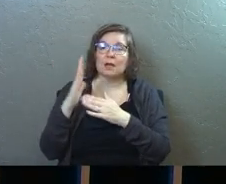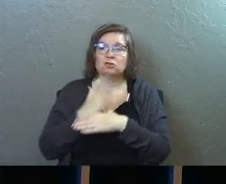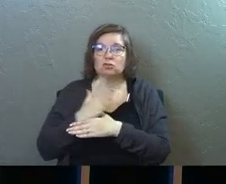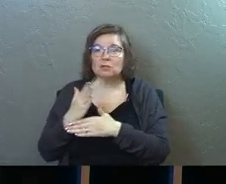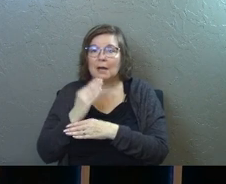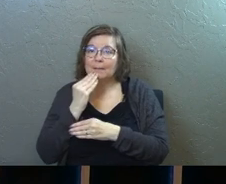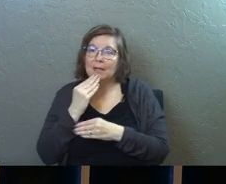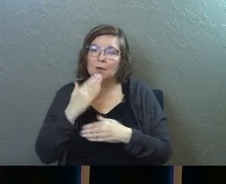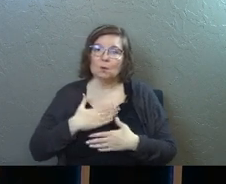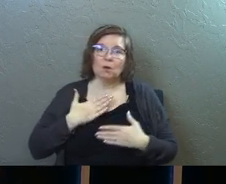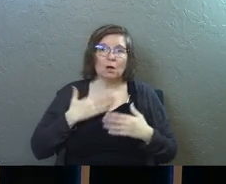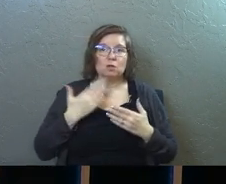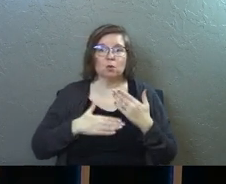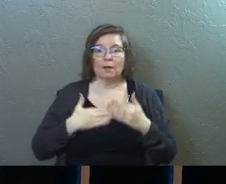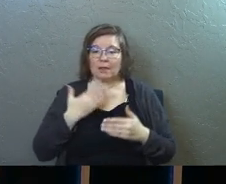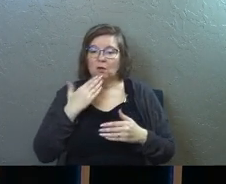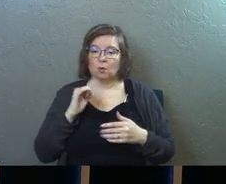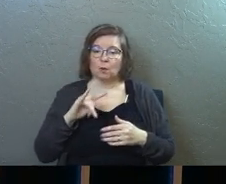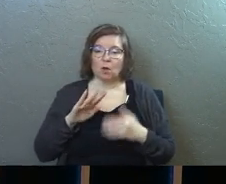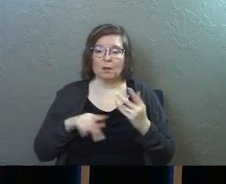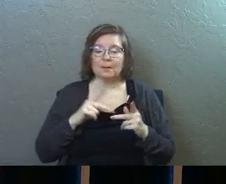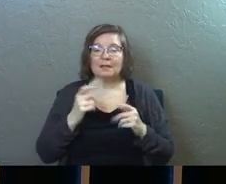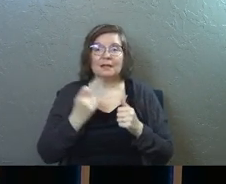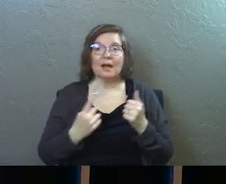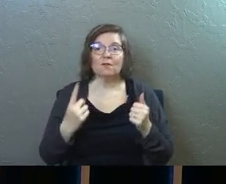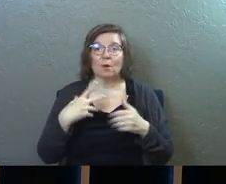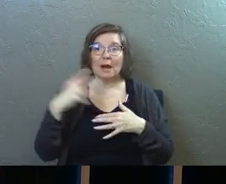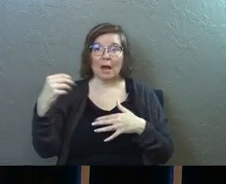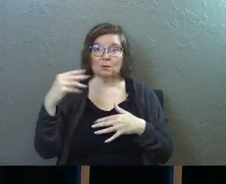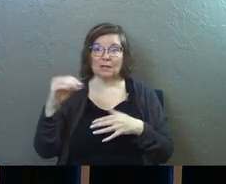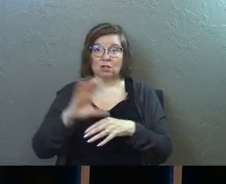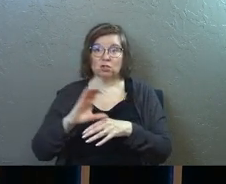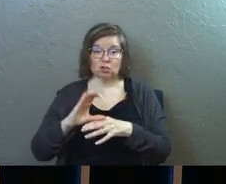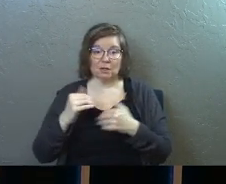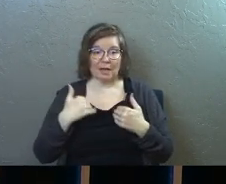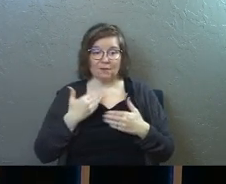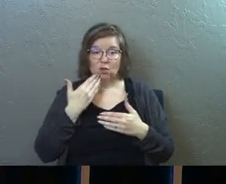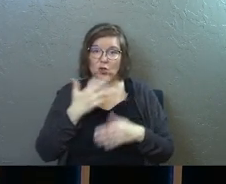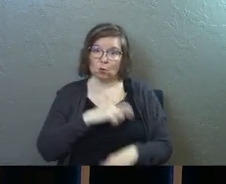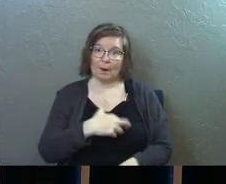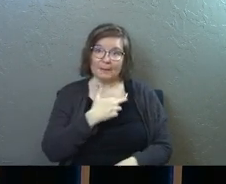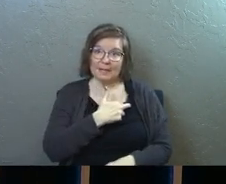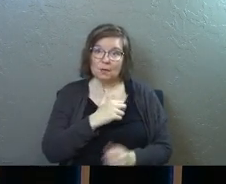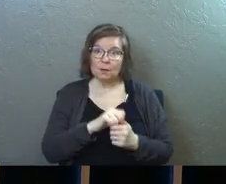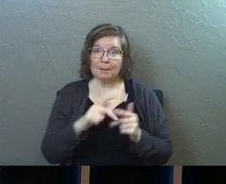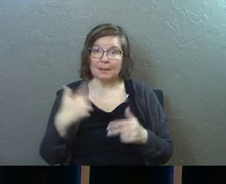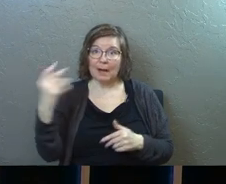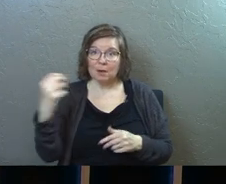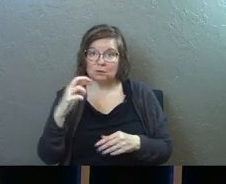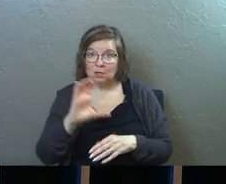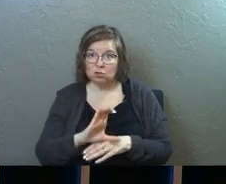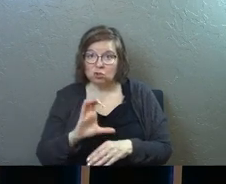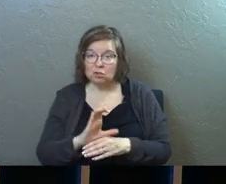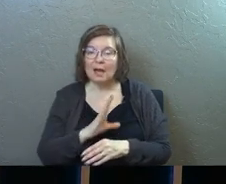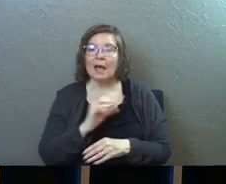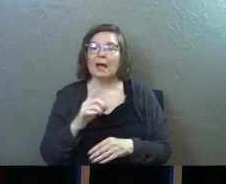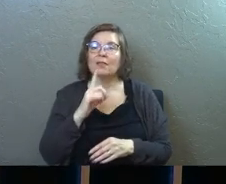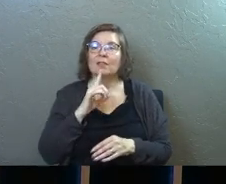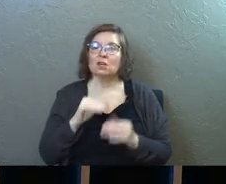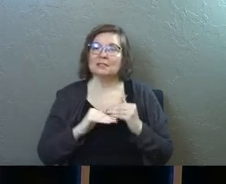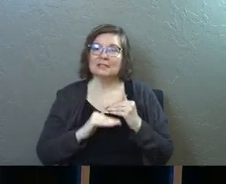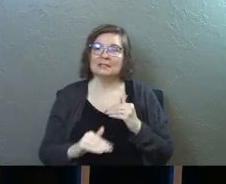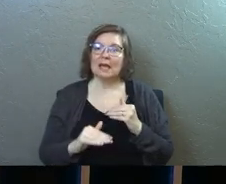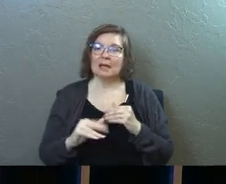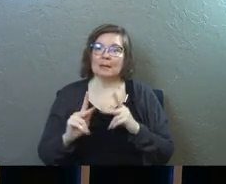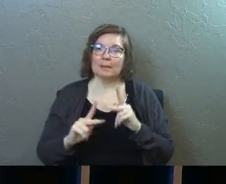sharing their meals with great joy. They have the goodwill of all the people. That's everybody outside the church. They've got a good reputation with people outside the church. And there's a